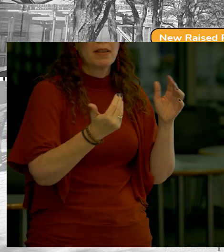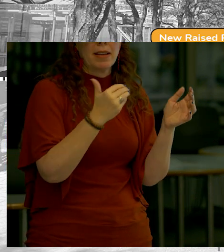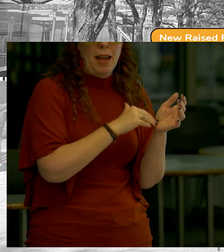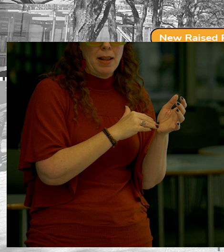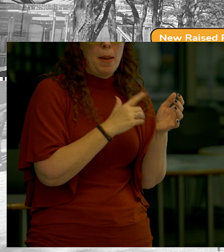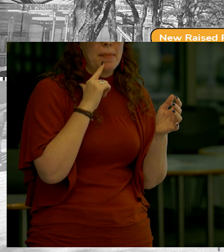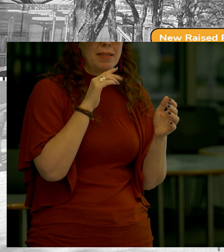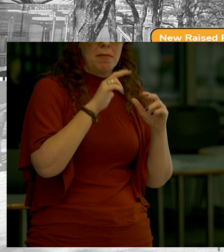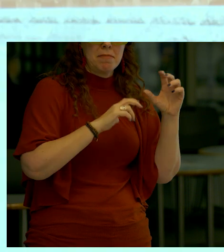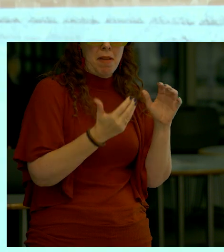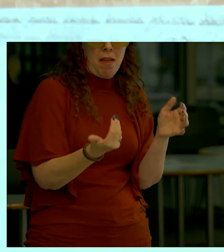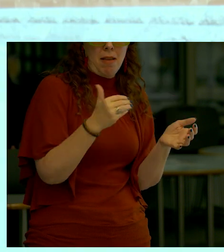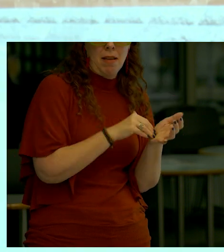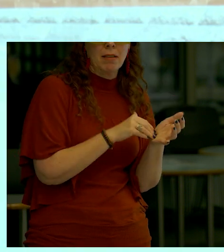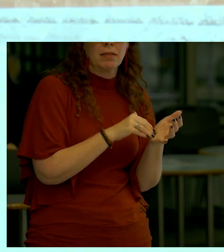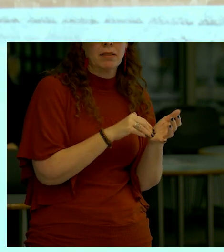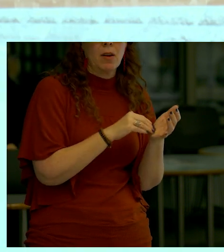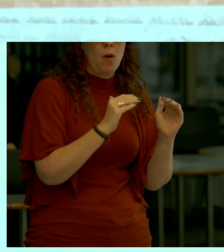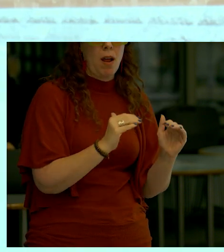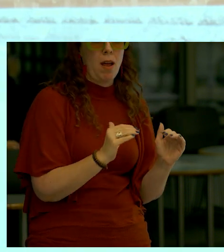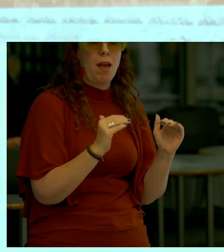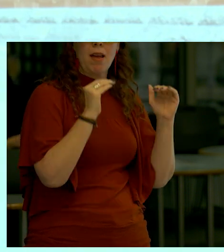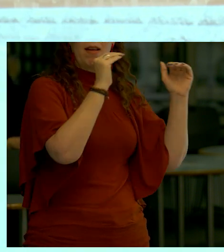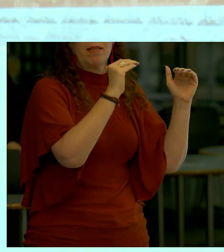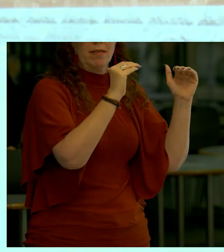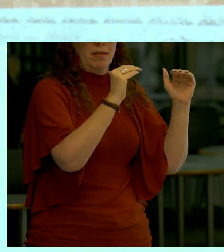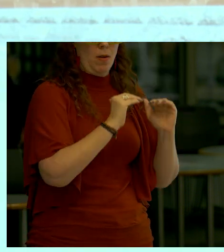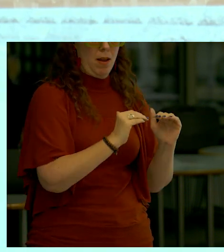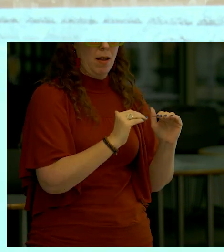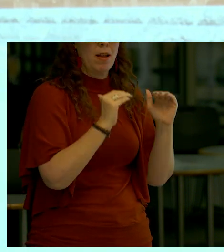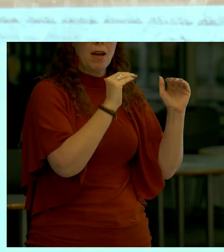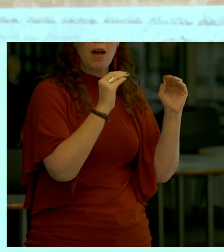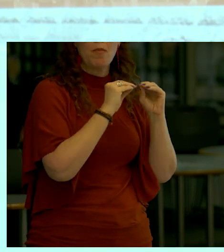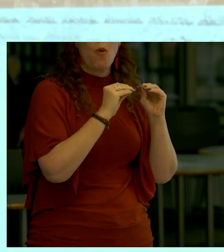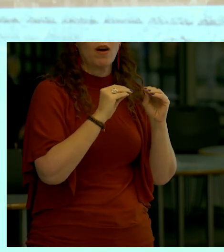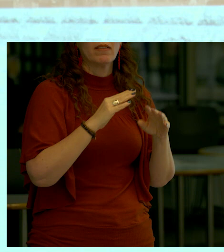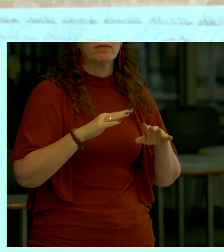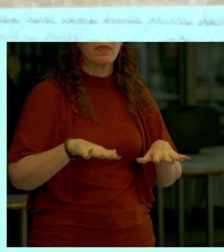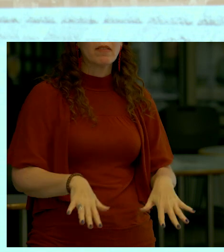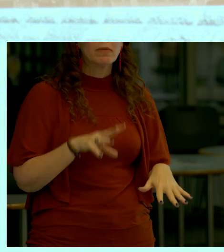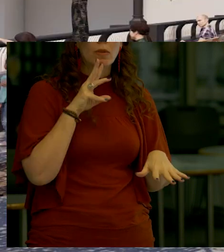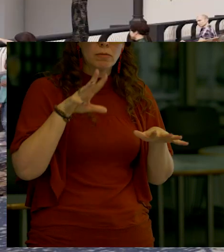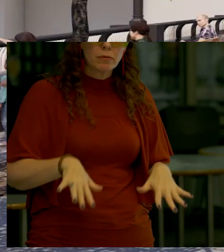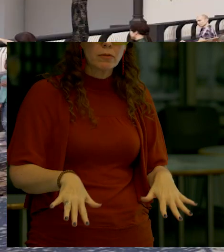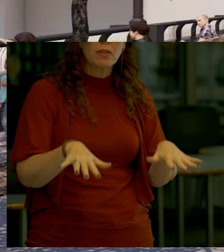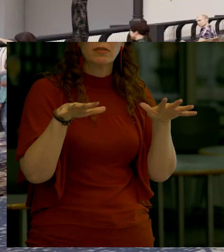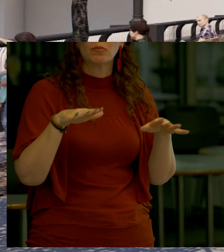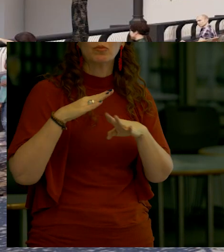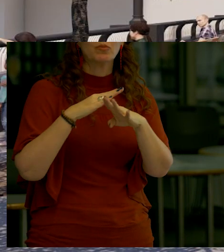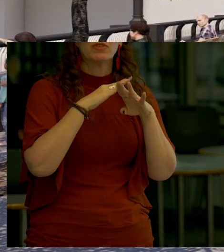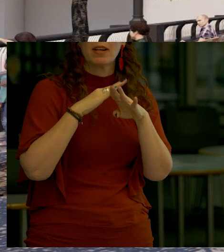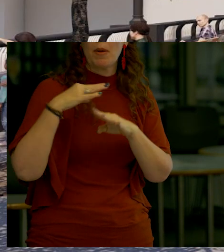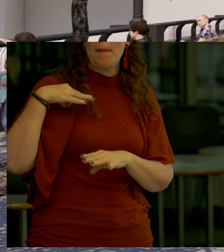reconstructing the platforms we're going to elevate the platforms and that's going to give us a flood protection benefit and